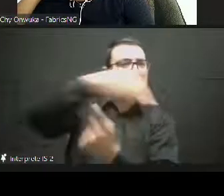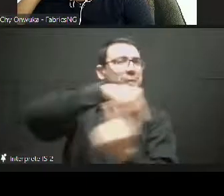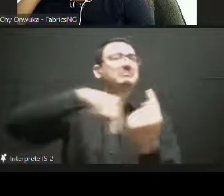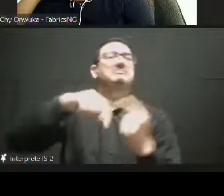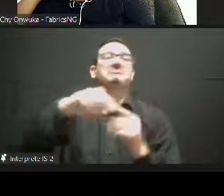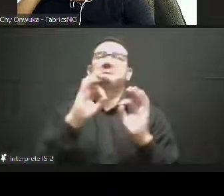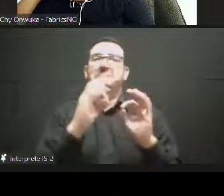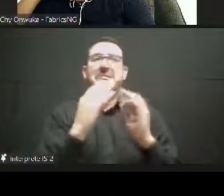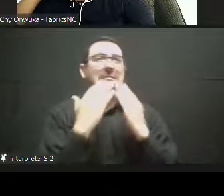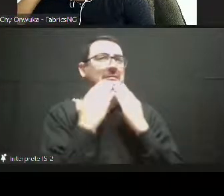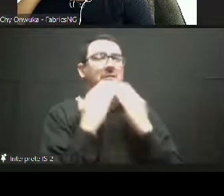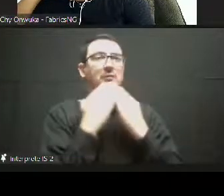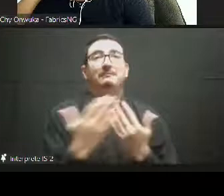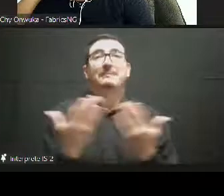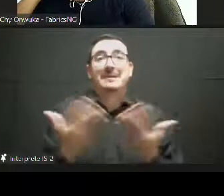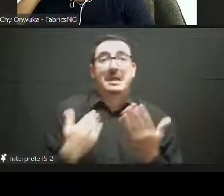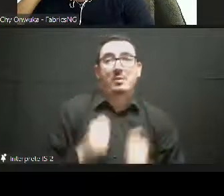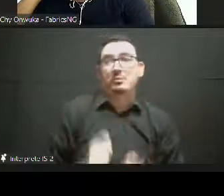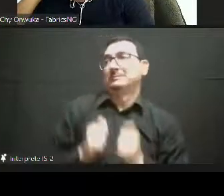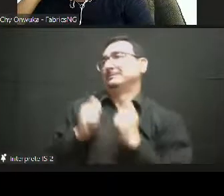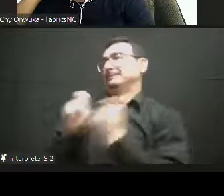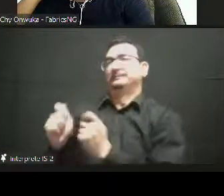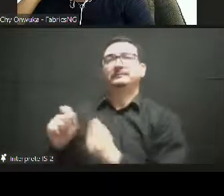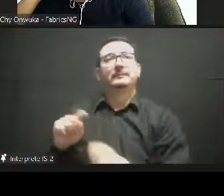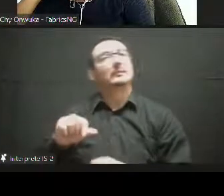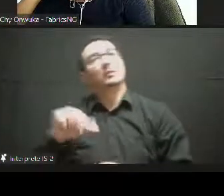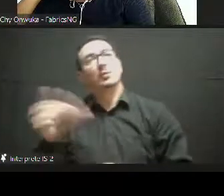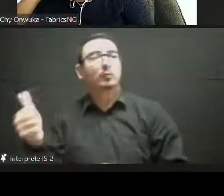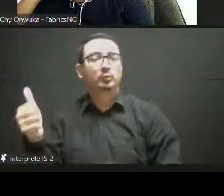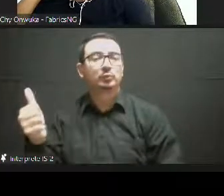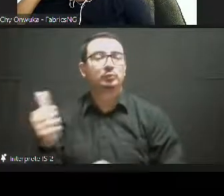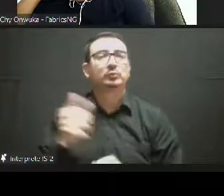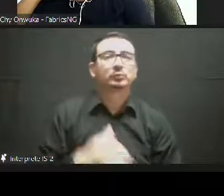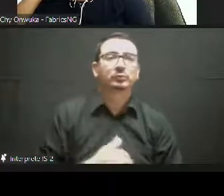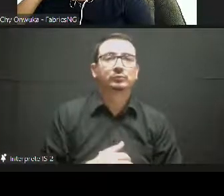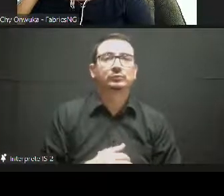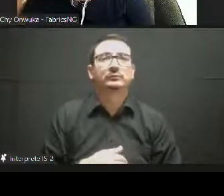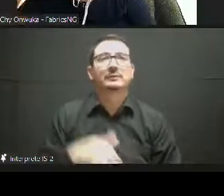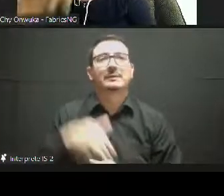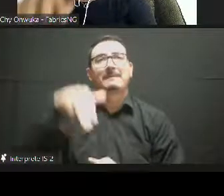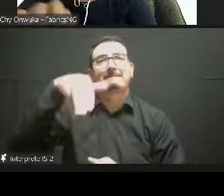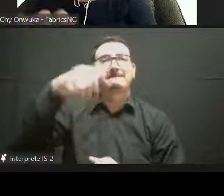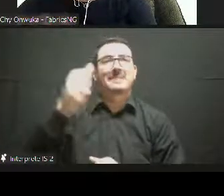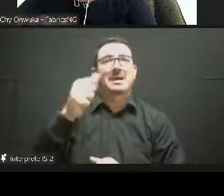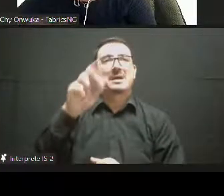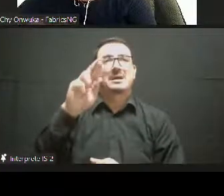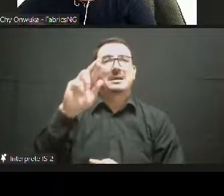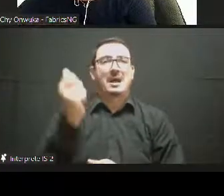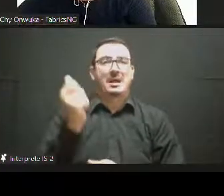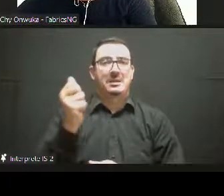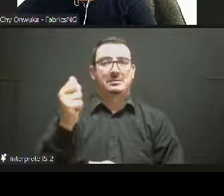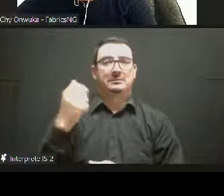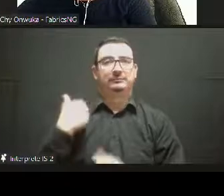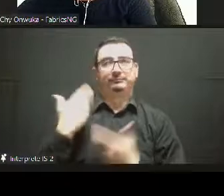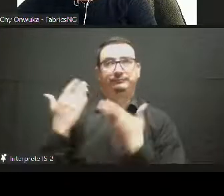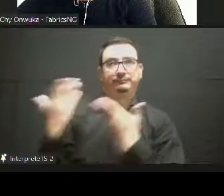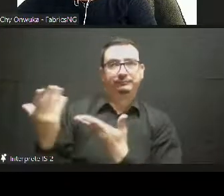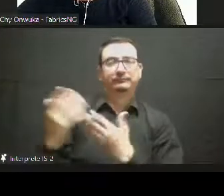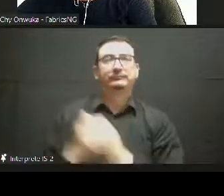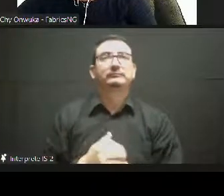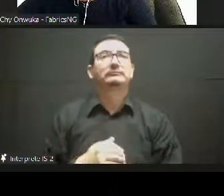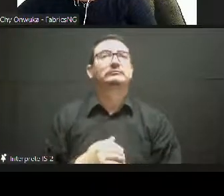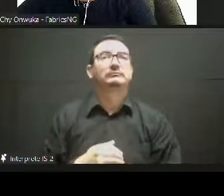with your team for many years, full of amazing people at AIAC, Education and Culture. And